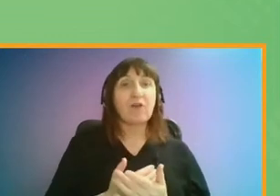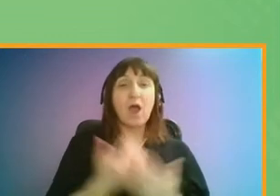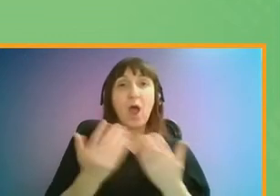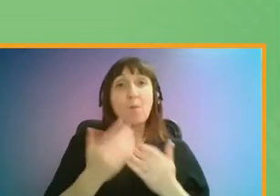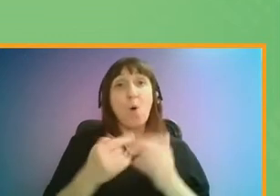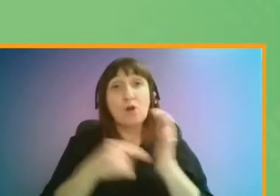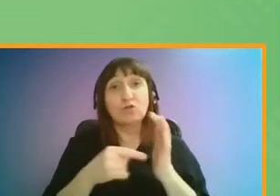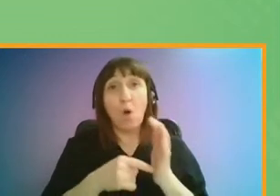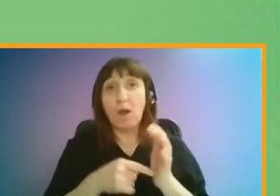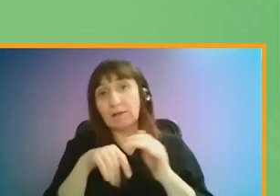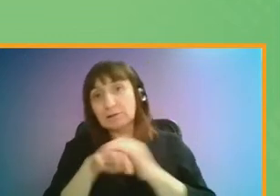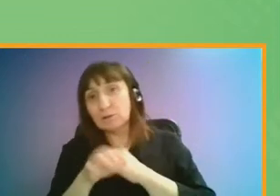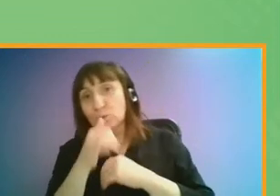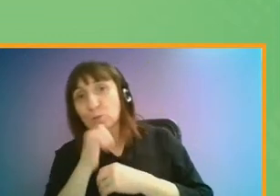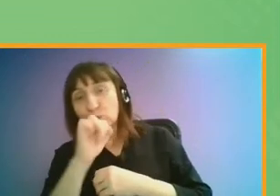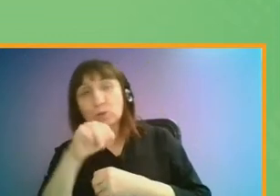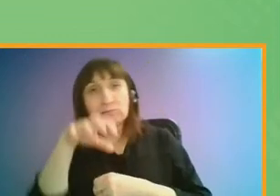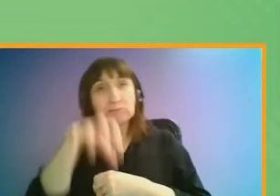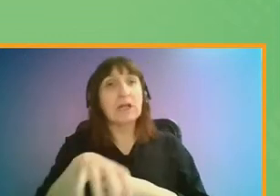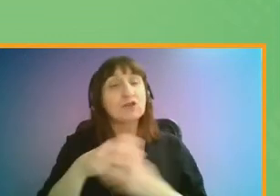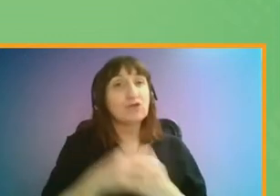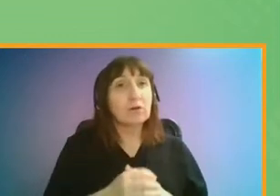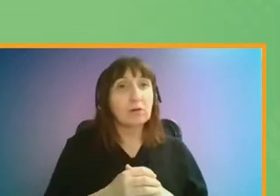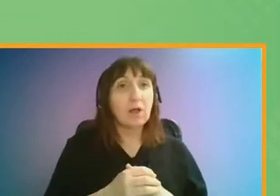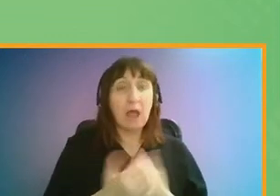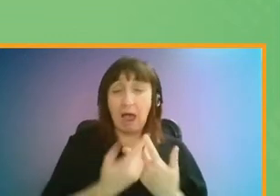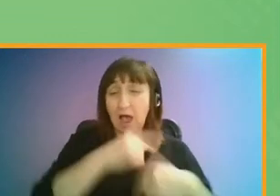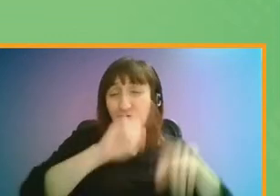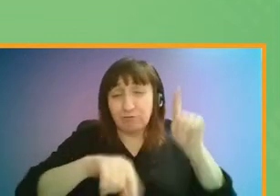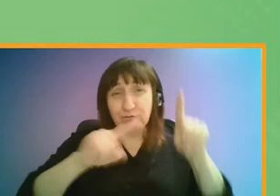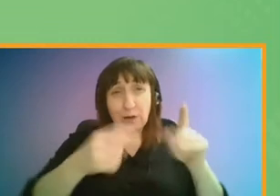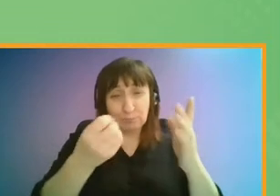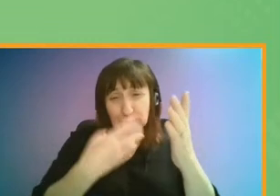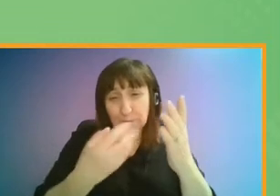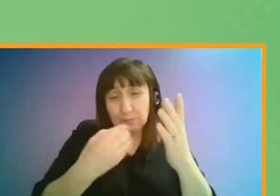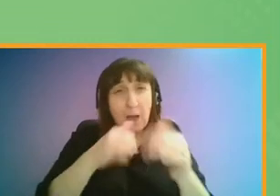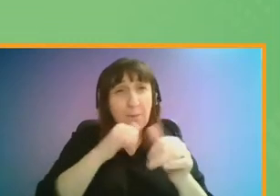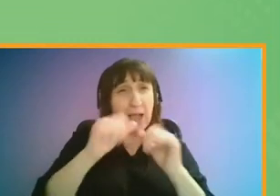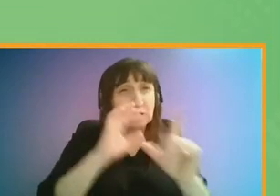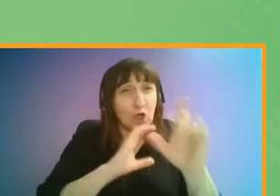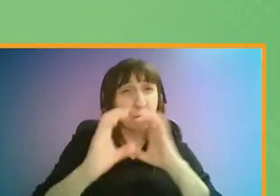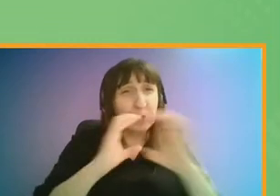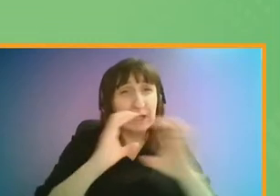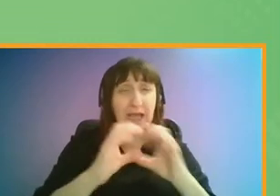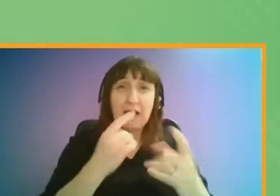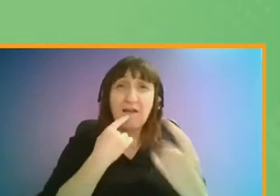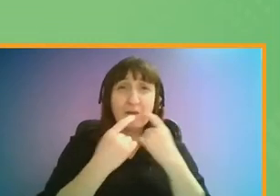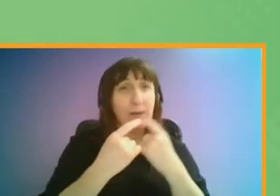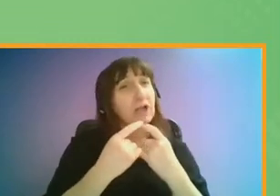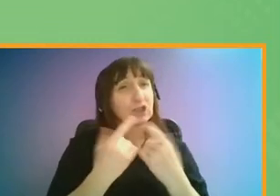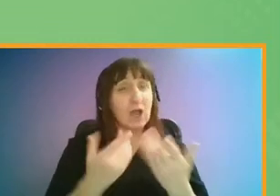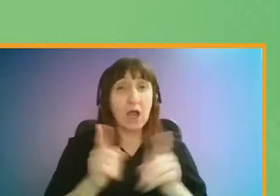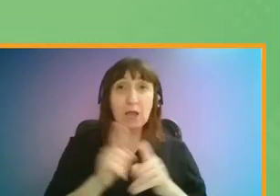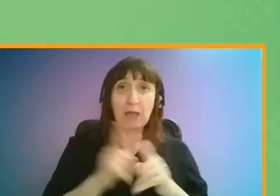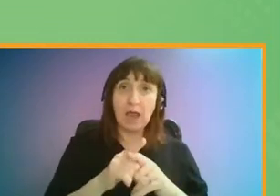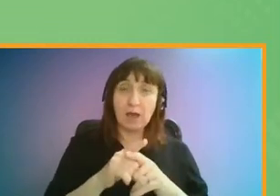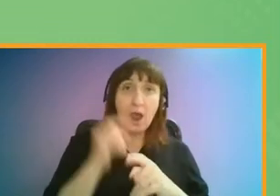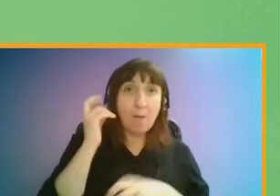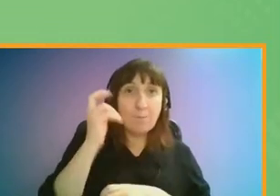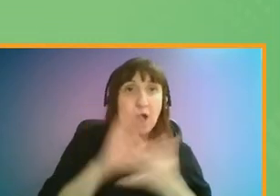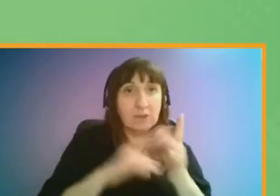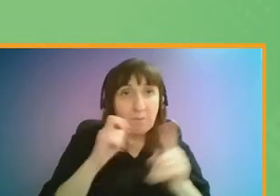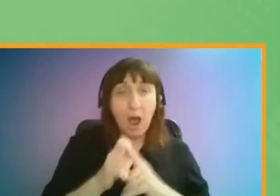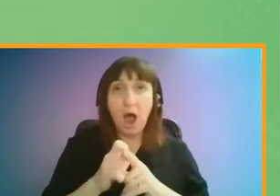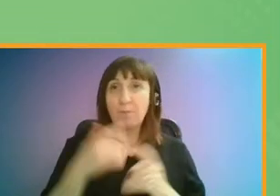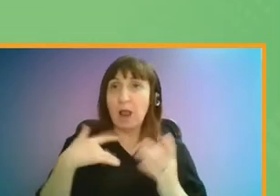toilets available at stations. There were a range of suggestions around providing better communication and information, such as bus maps, better live